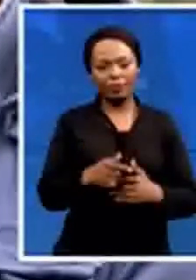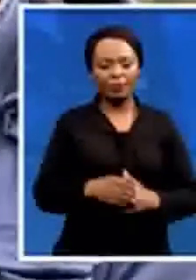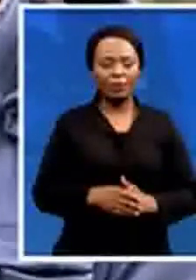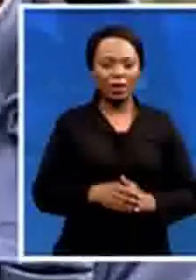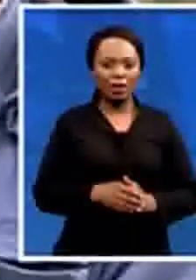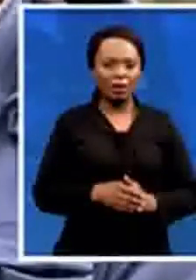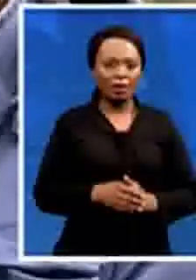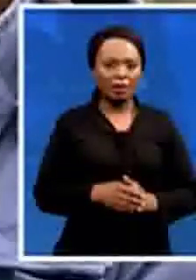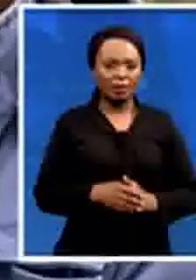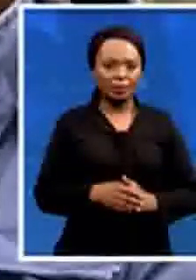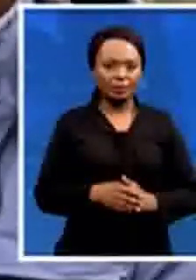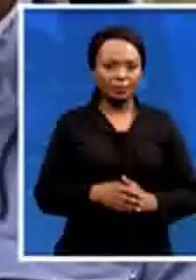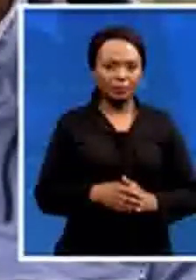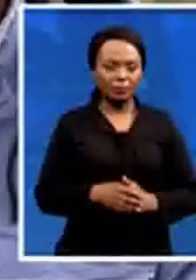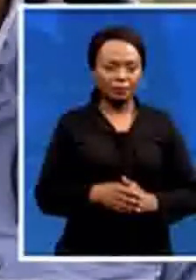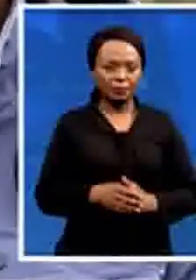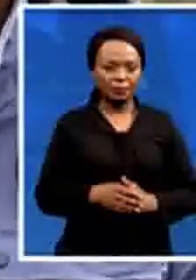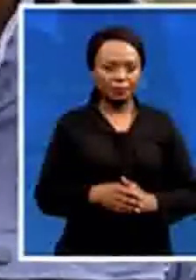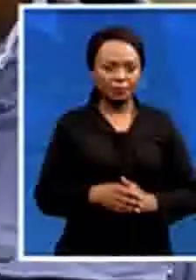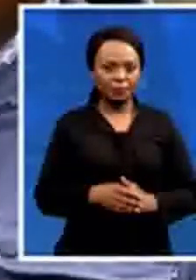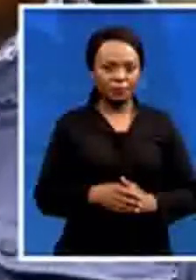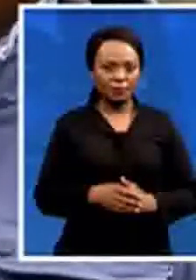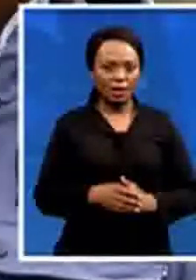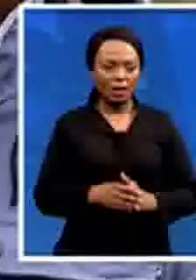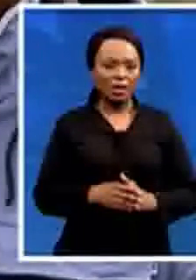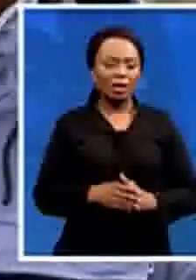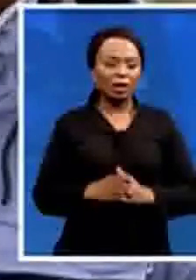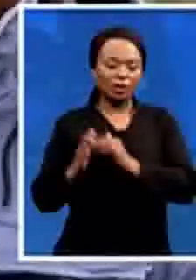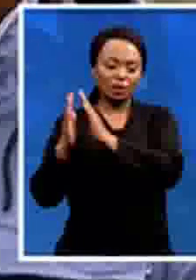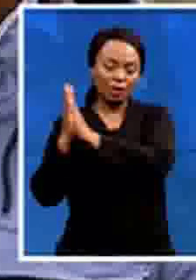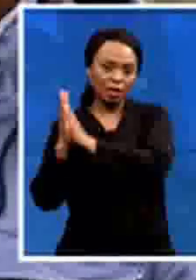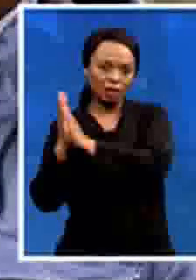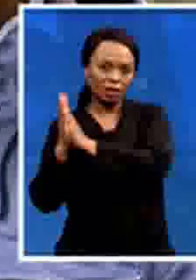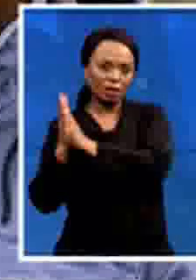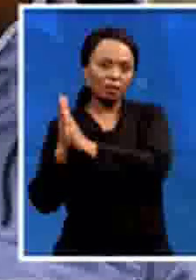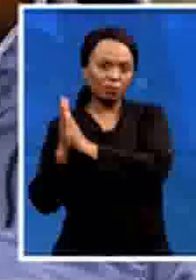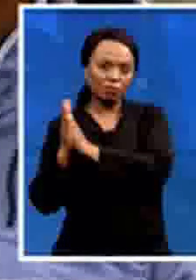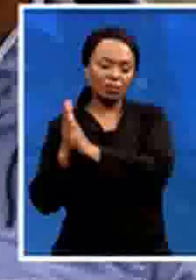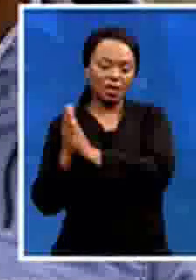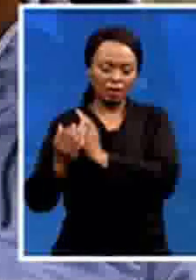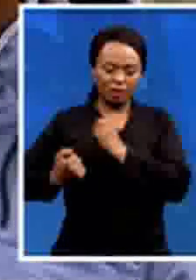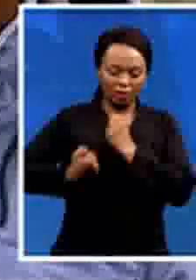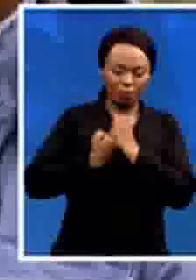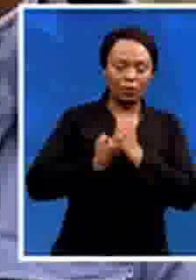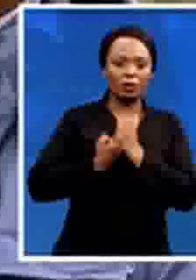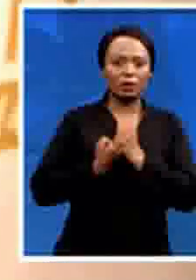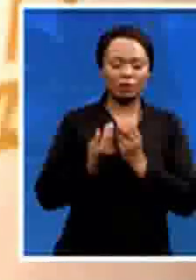he, the church gave us money. From there, every year,